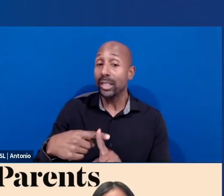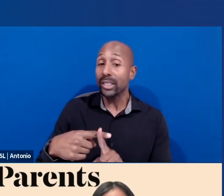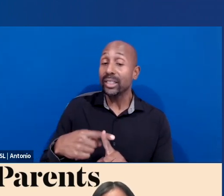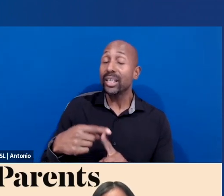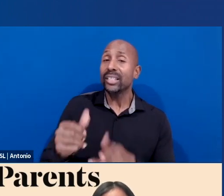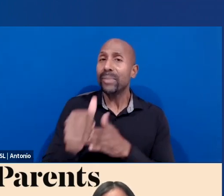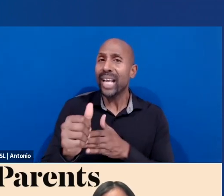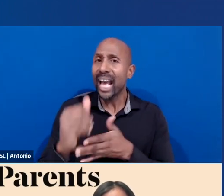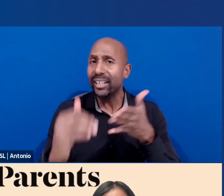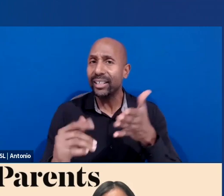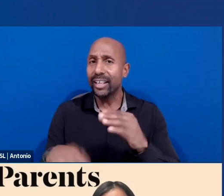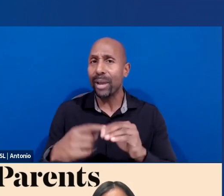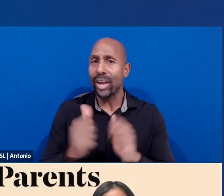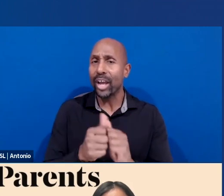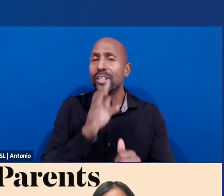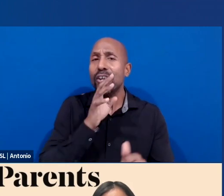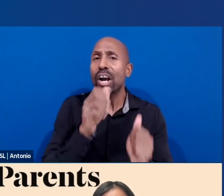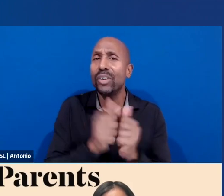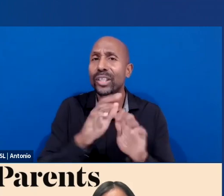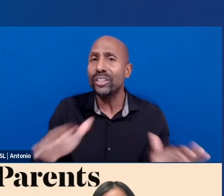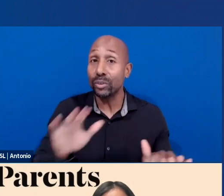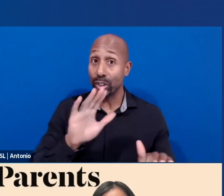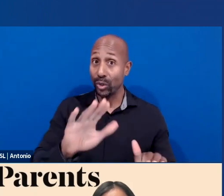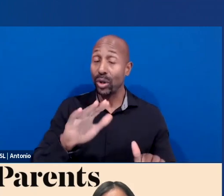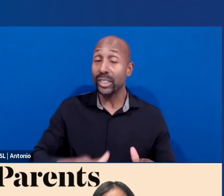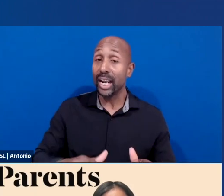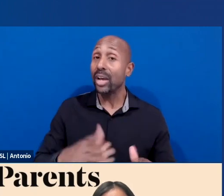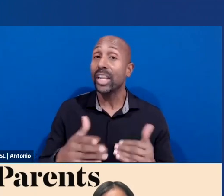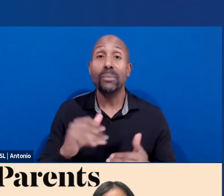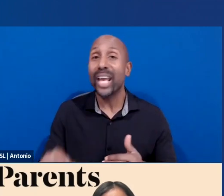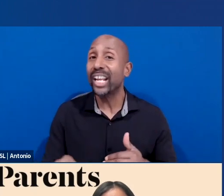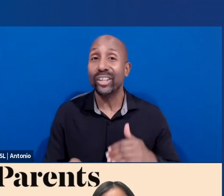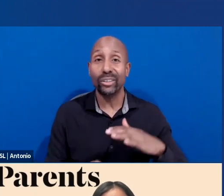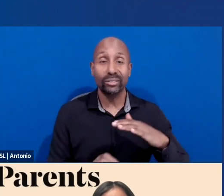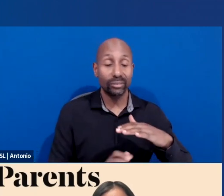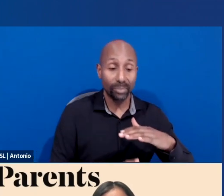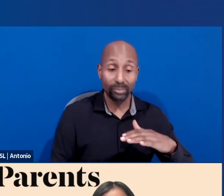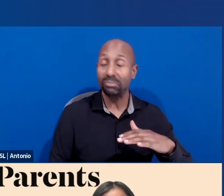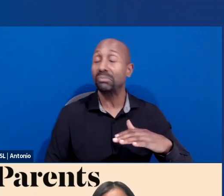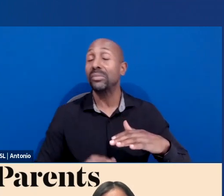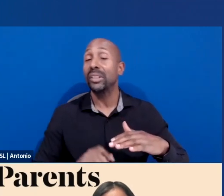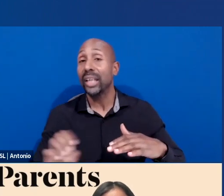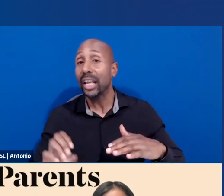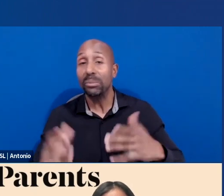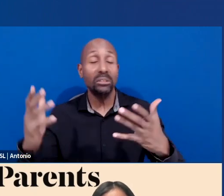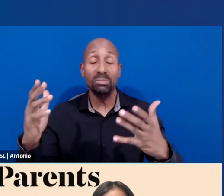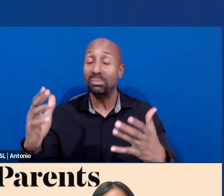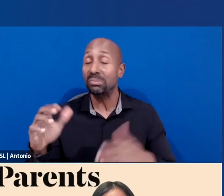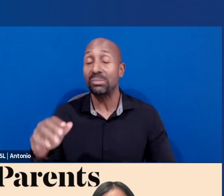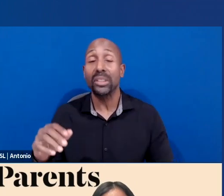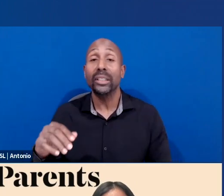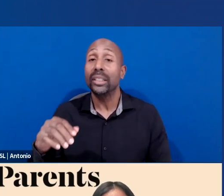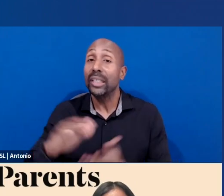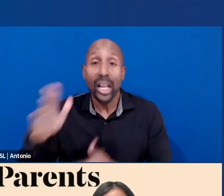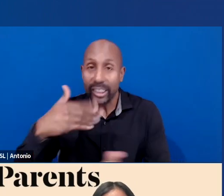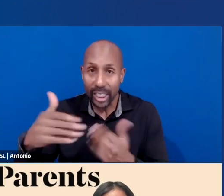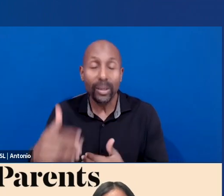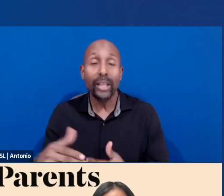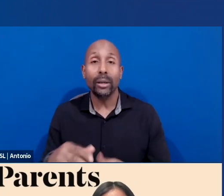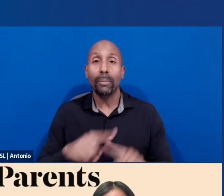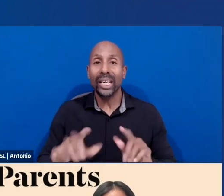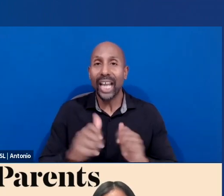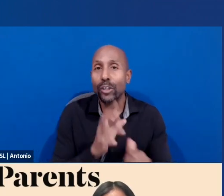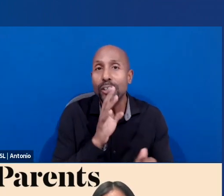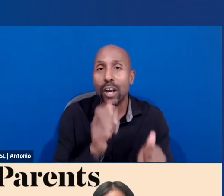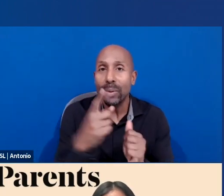your child is a preschooler, elementary age, secondary age, or in college. And sometimes just starting that conversation